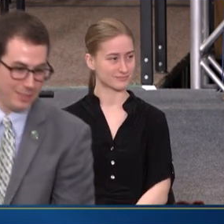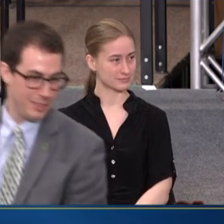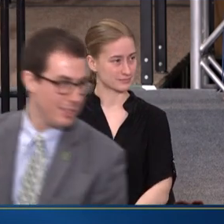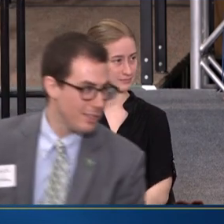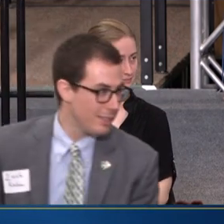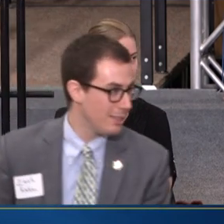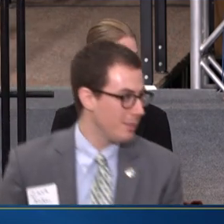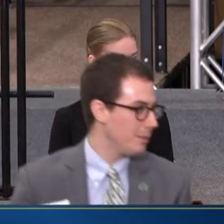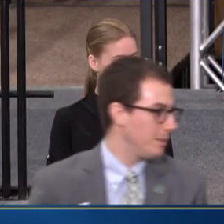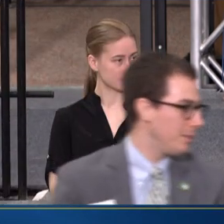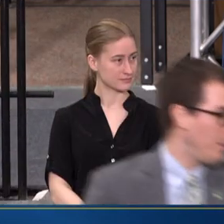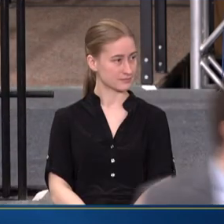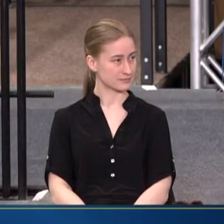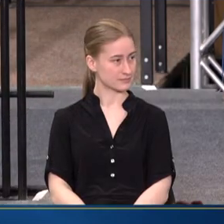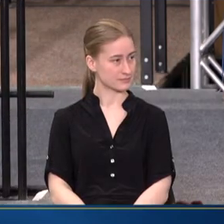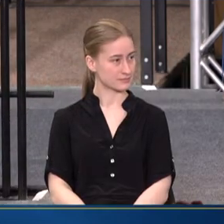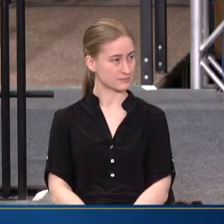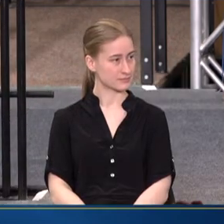HI.